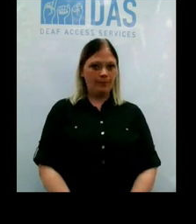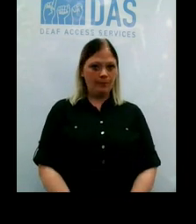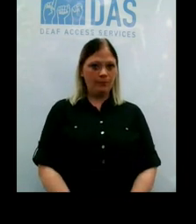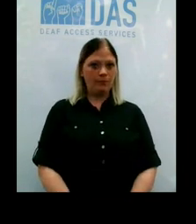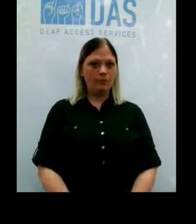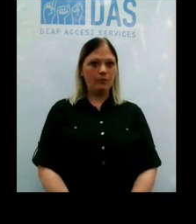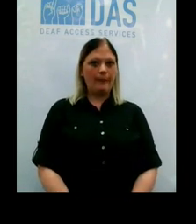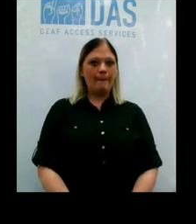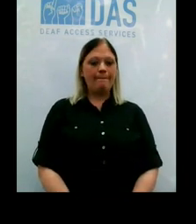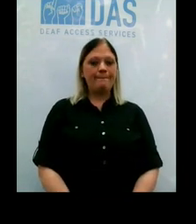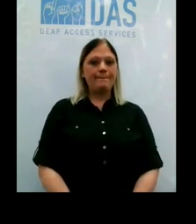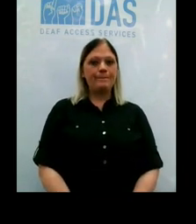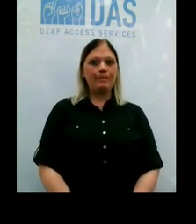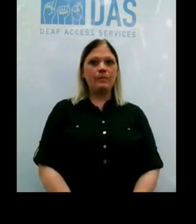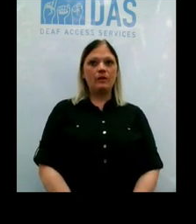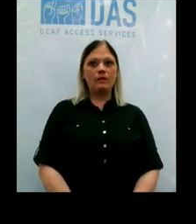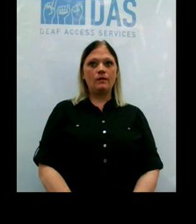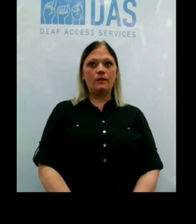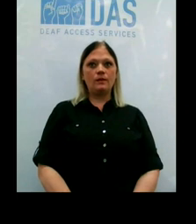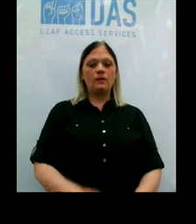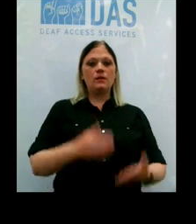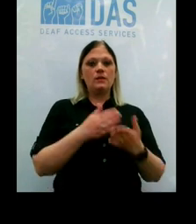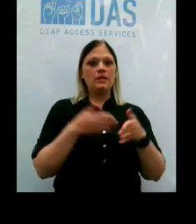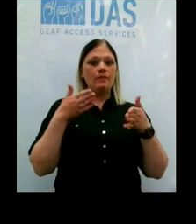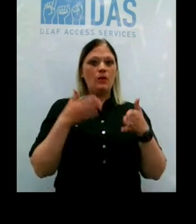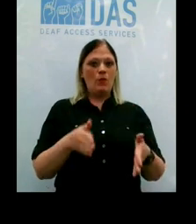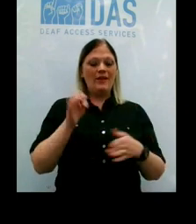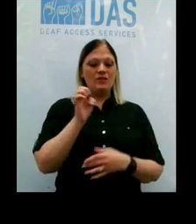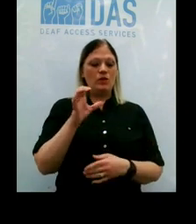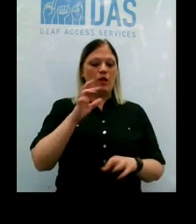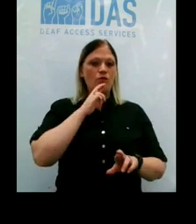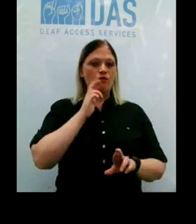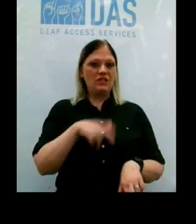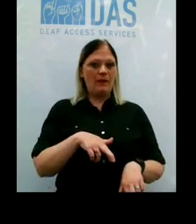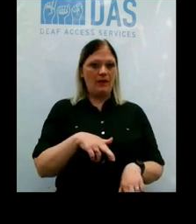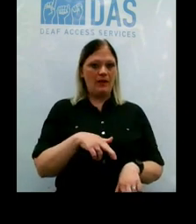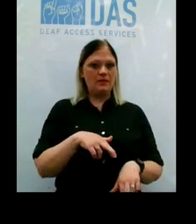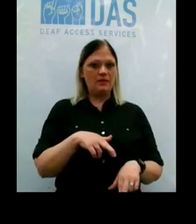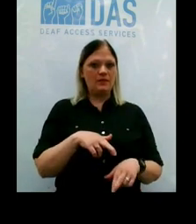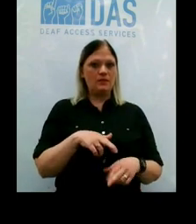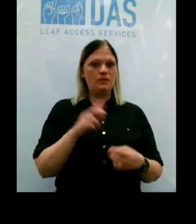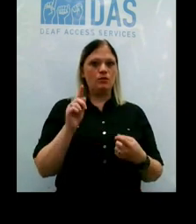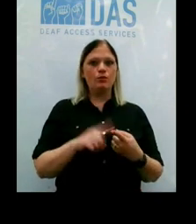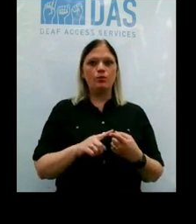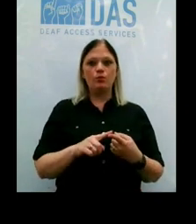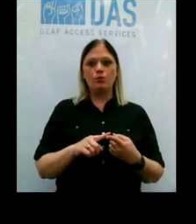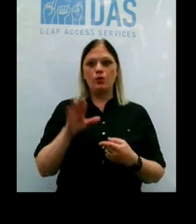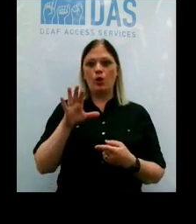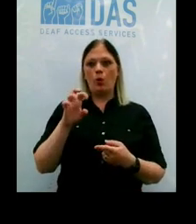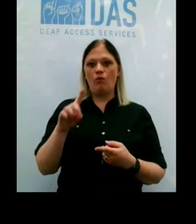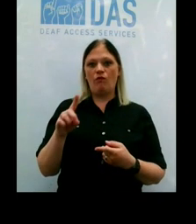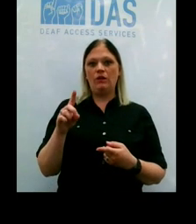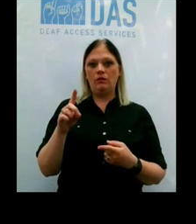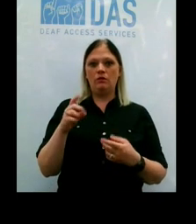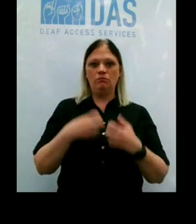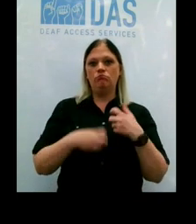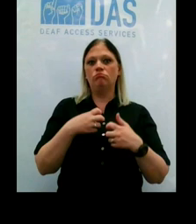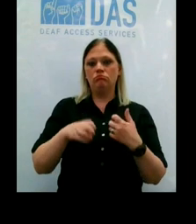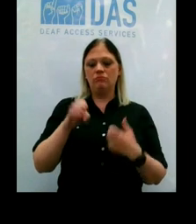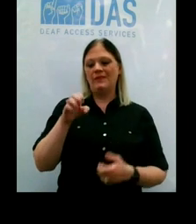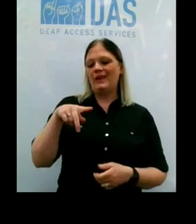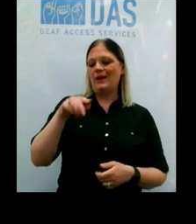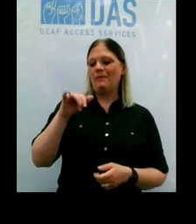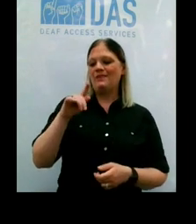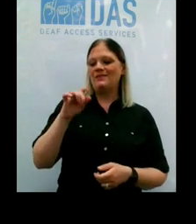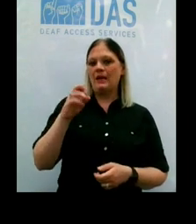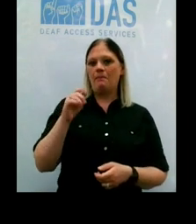So let me talk about some of the ways that Erie County has been responding to our COVID epidemic. So first